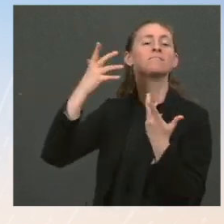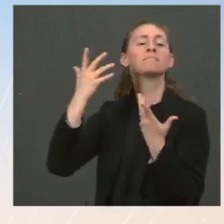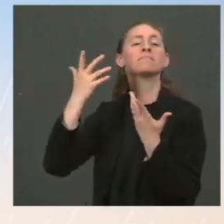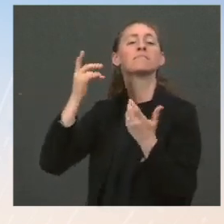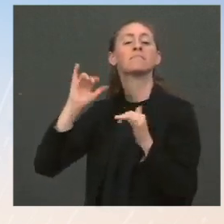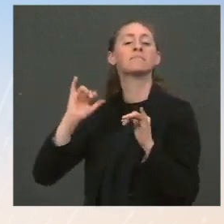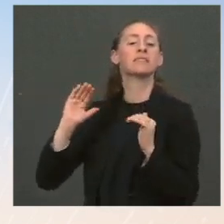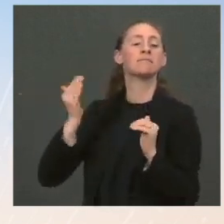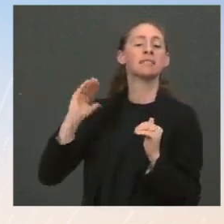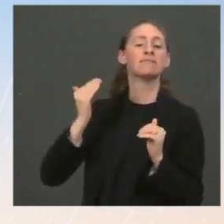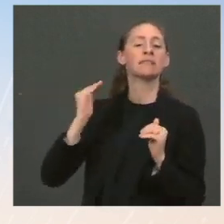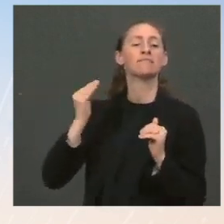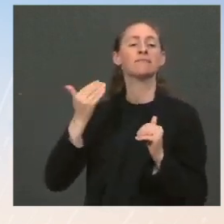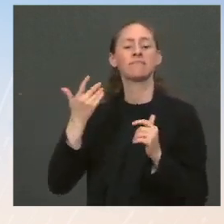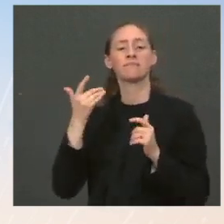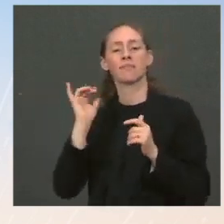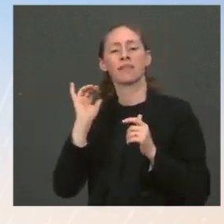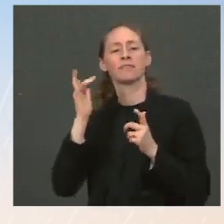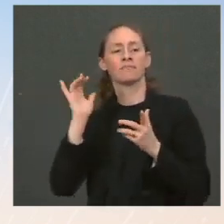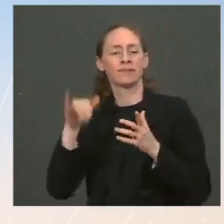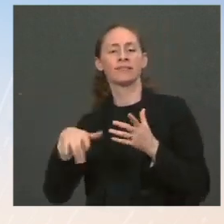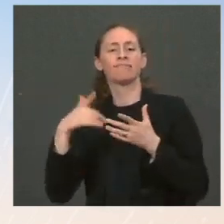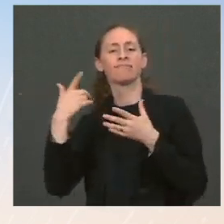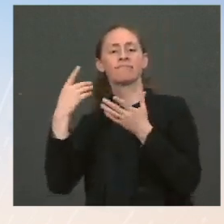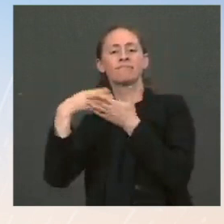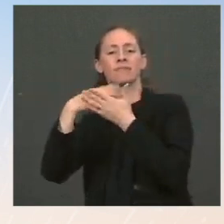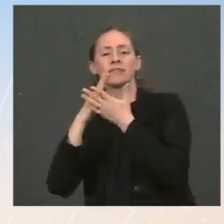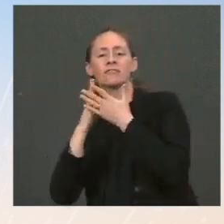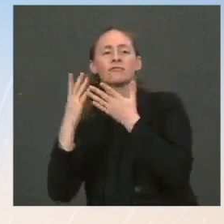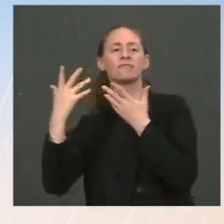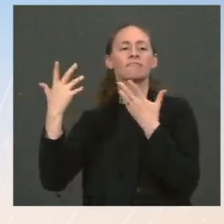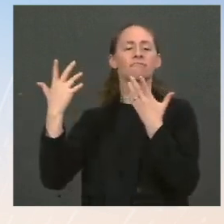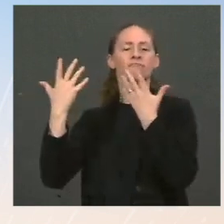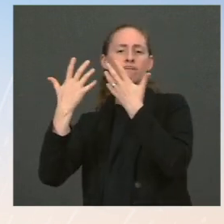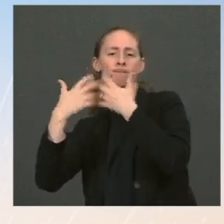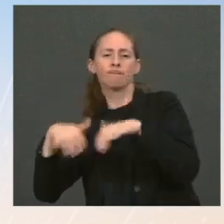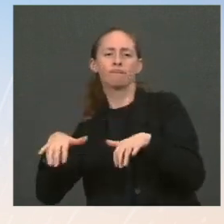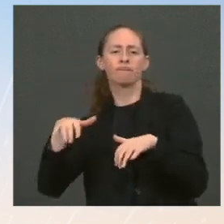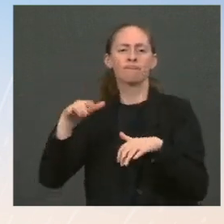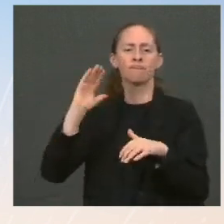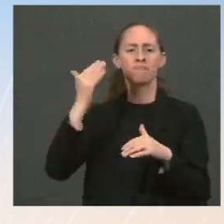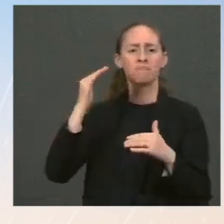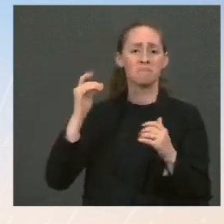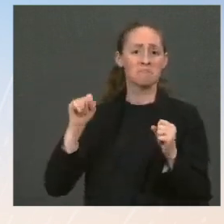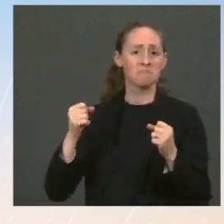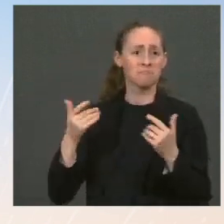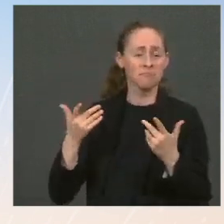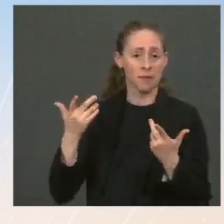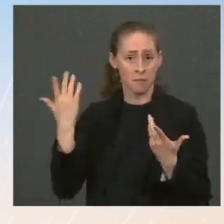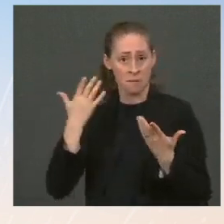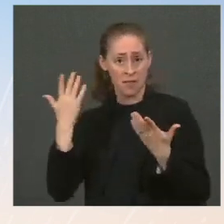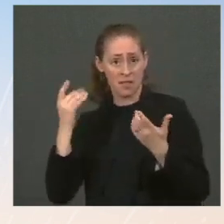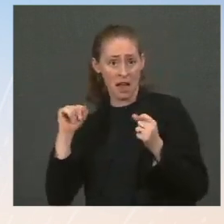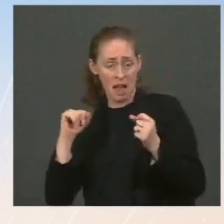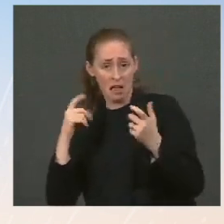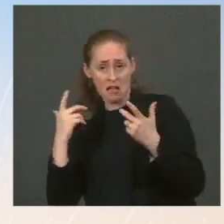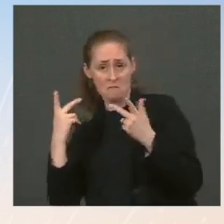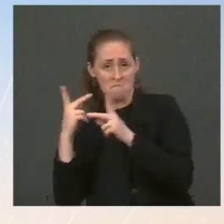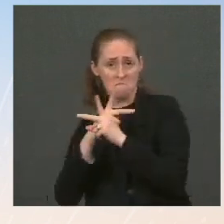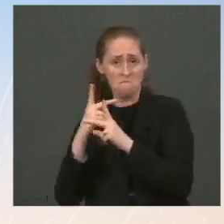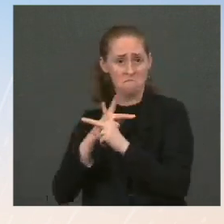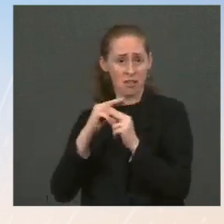becoming more amenable to negotiating on then? For instance, of staying at the corporate tax rate now, for instance, are there policies